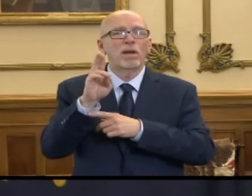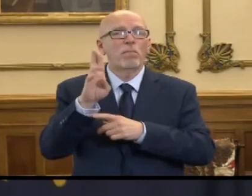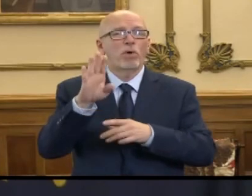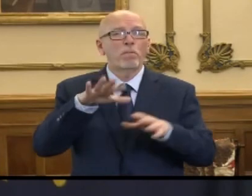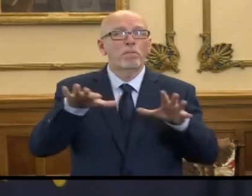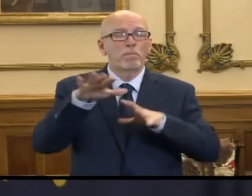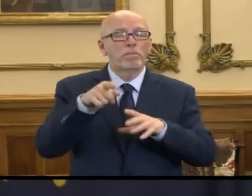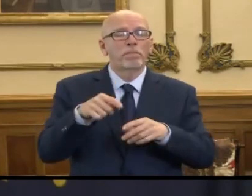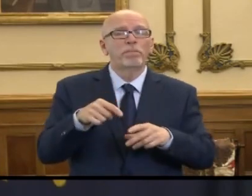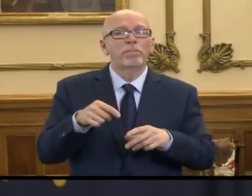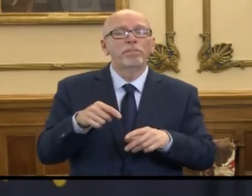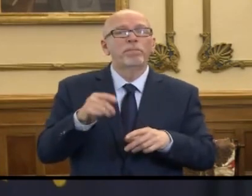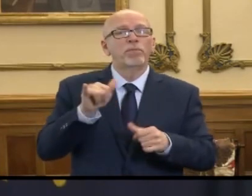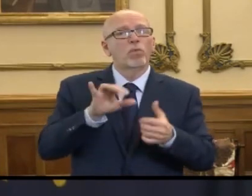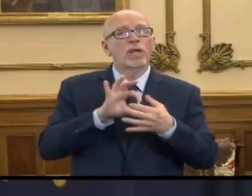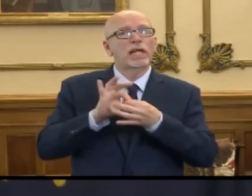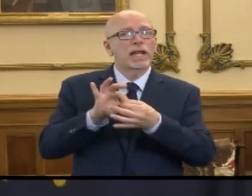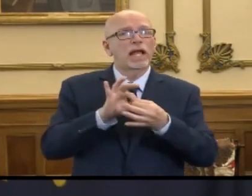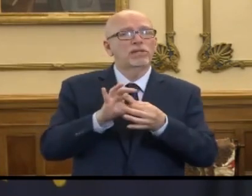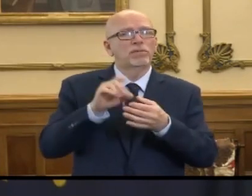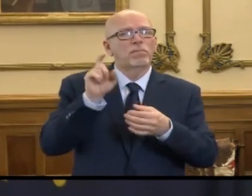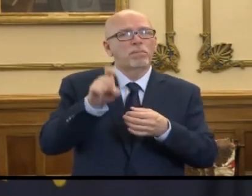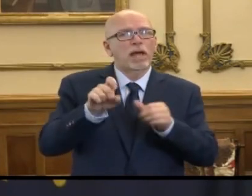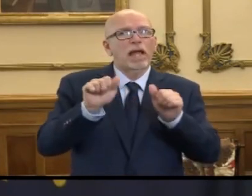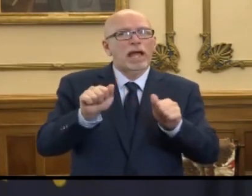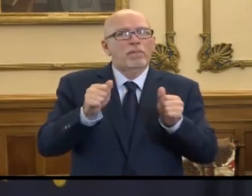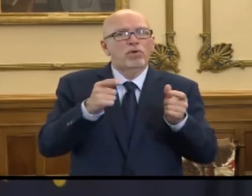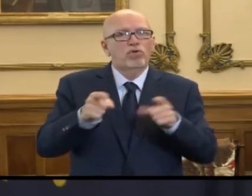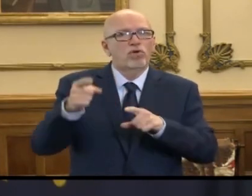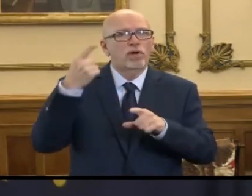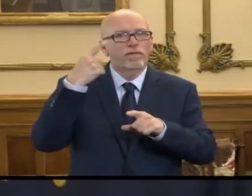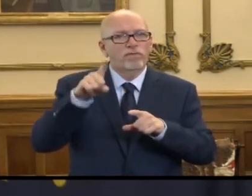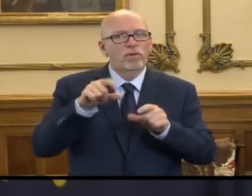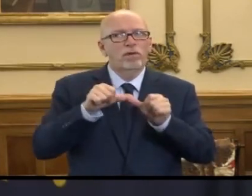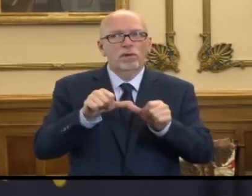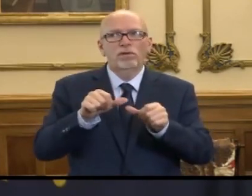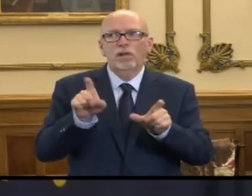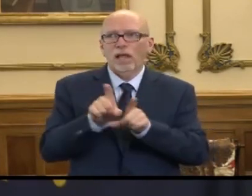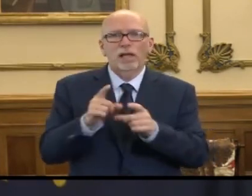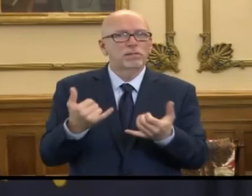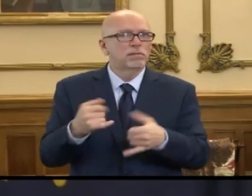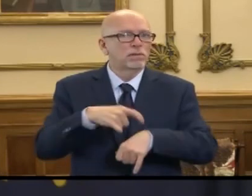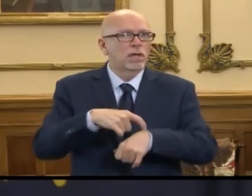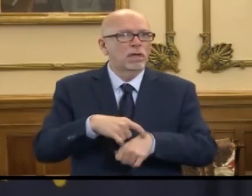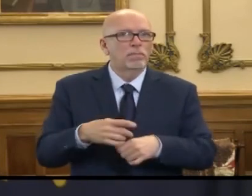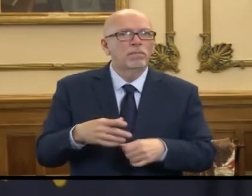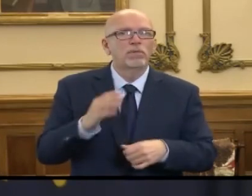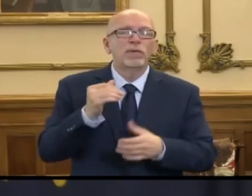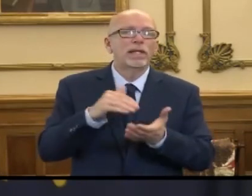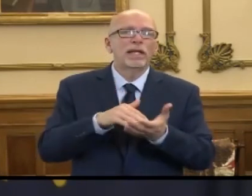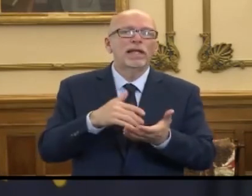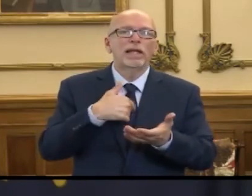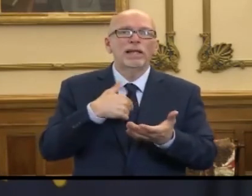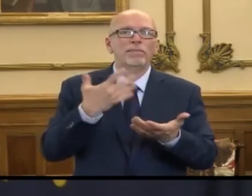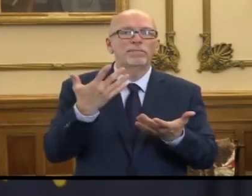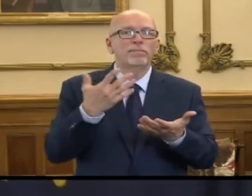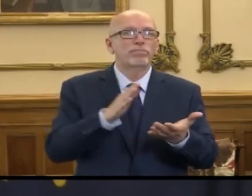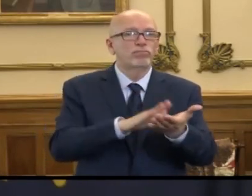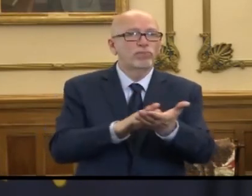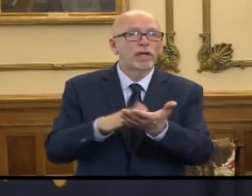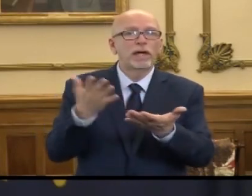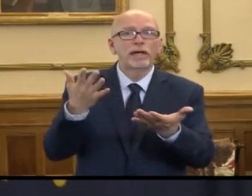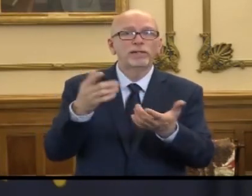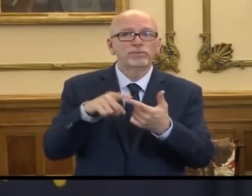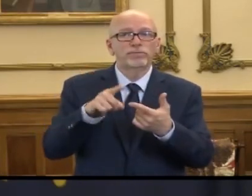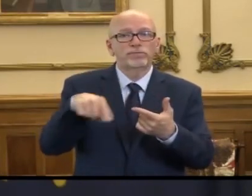that those connections have to be able to occur for a time like this. And so, again, I'm passing out some praise, piling on